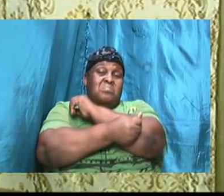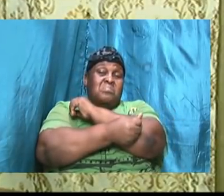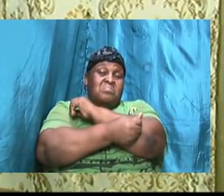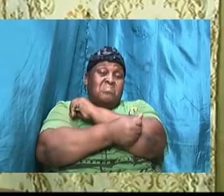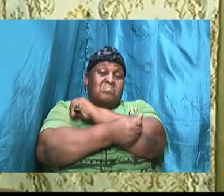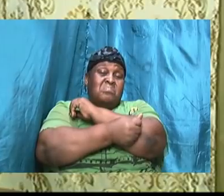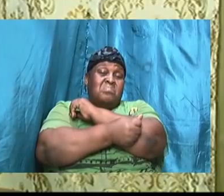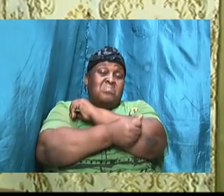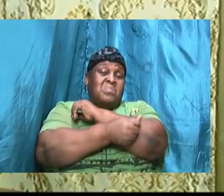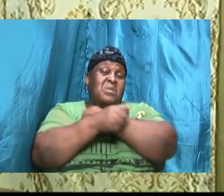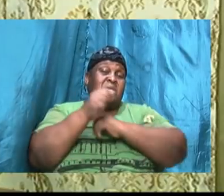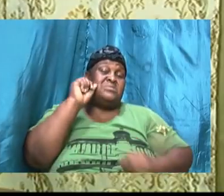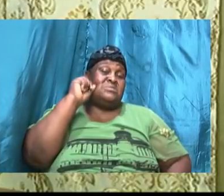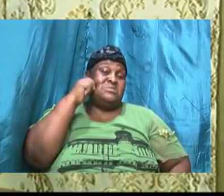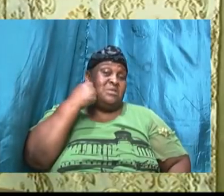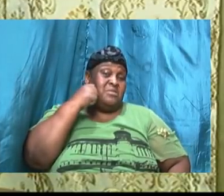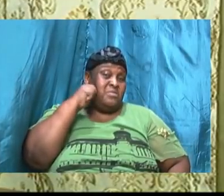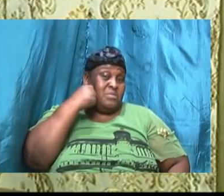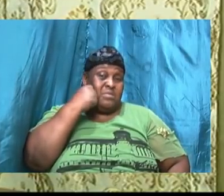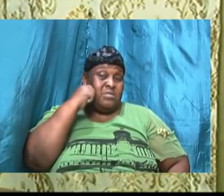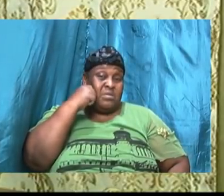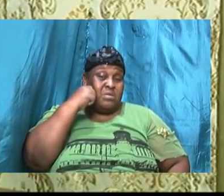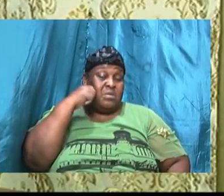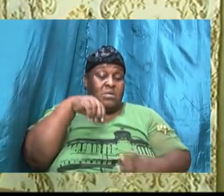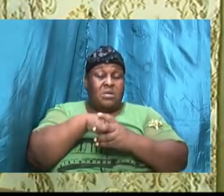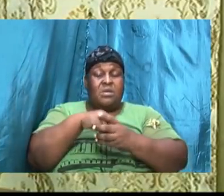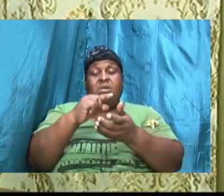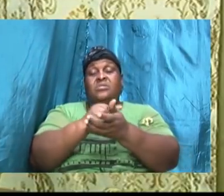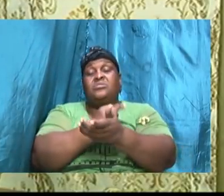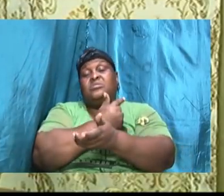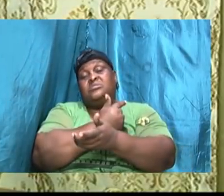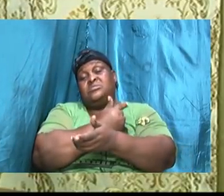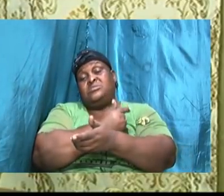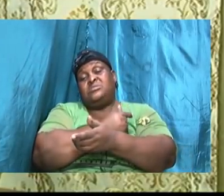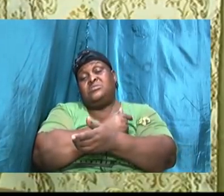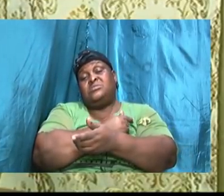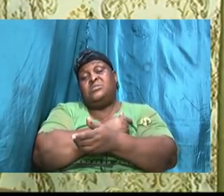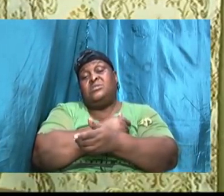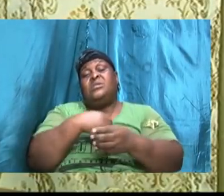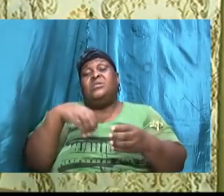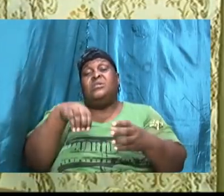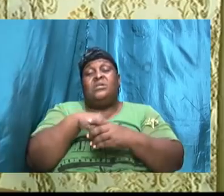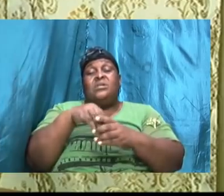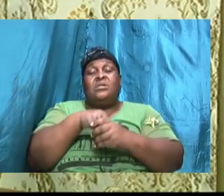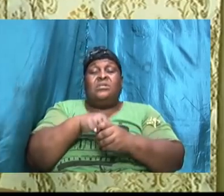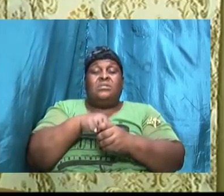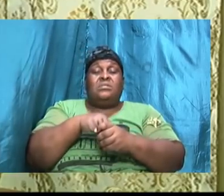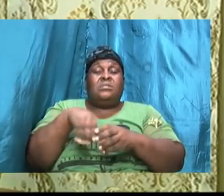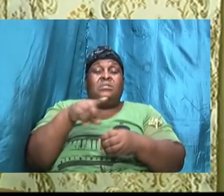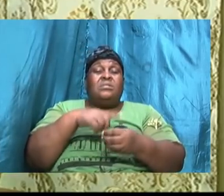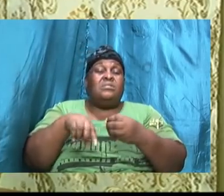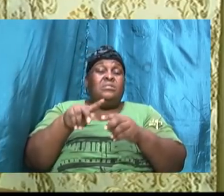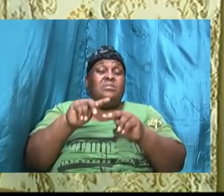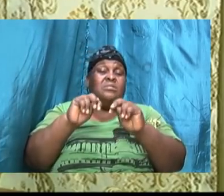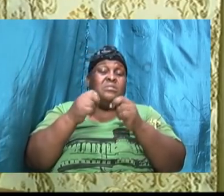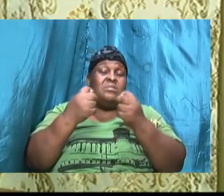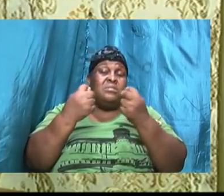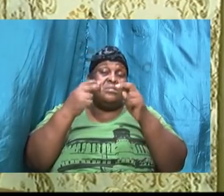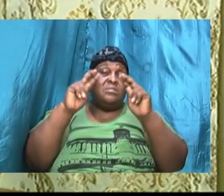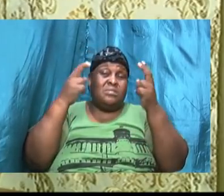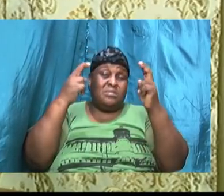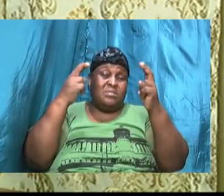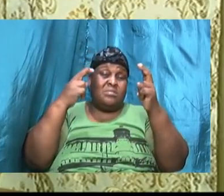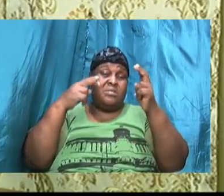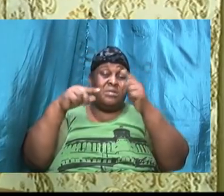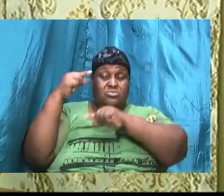and Sarah in Genesis revolves around the team of descendants